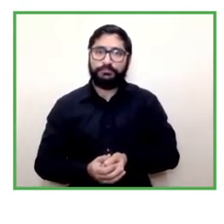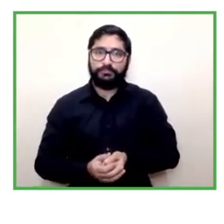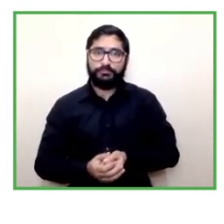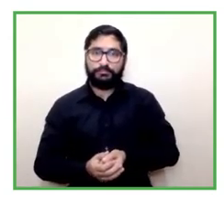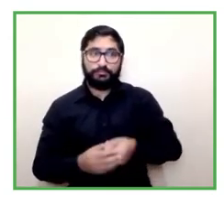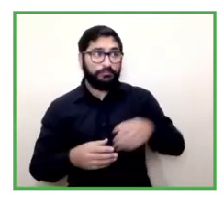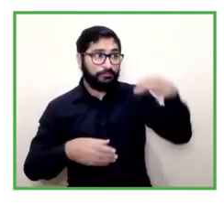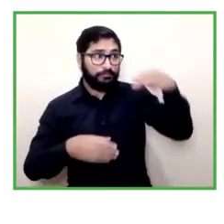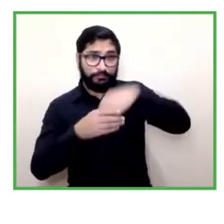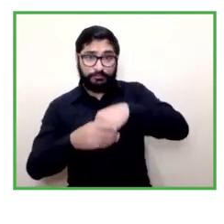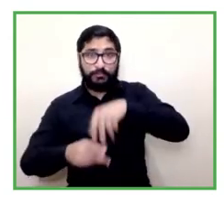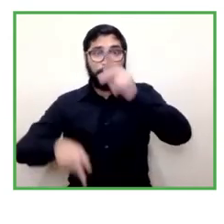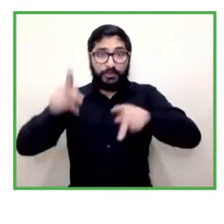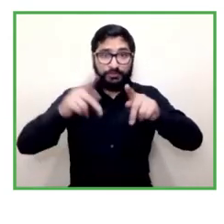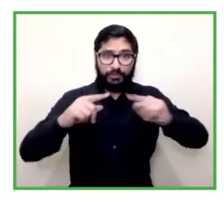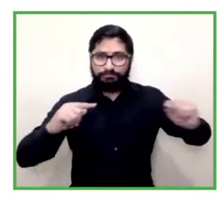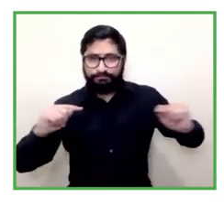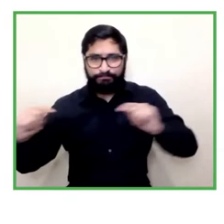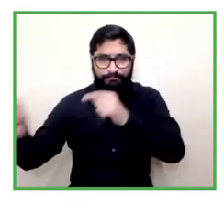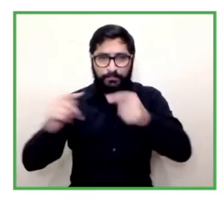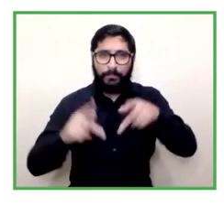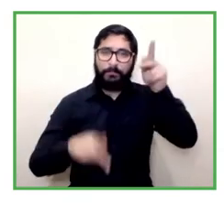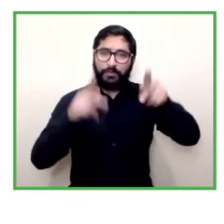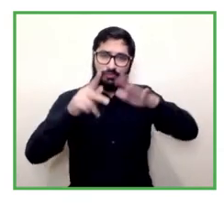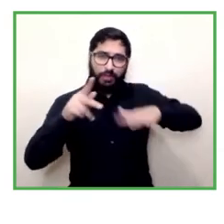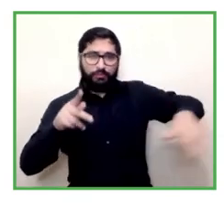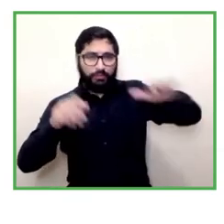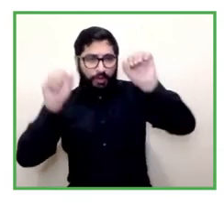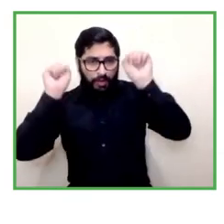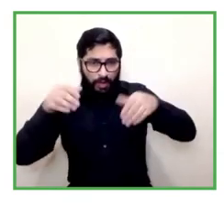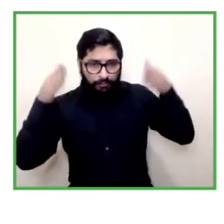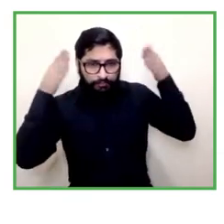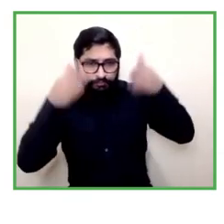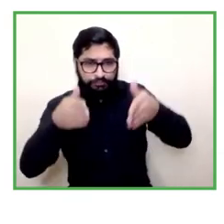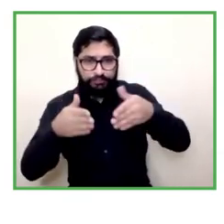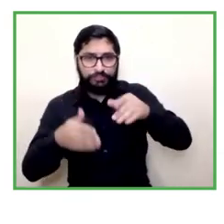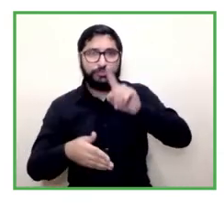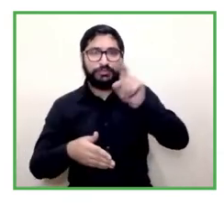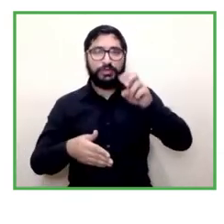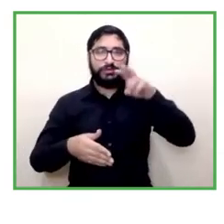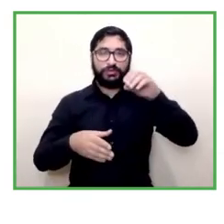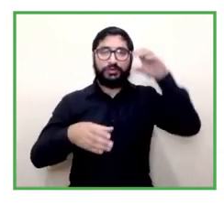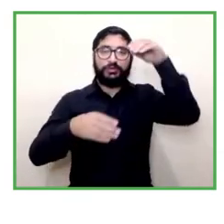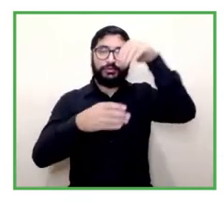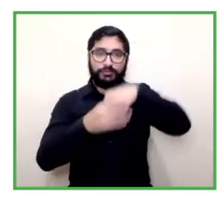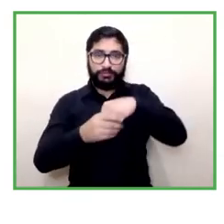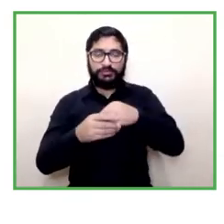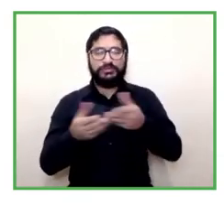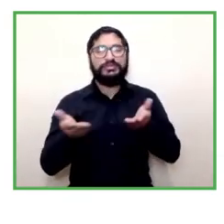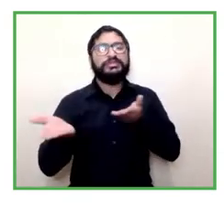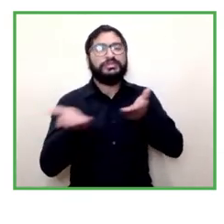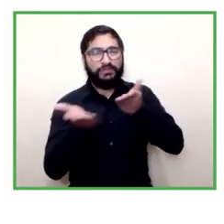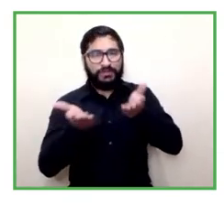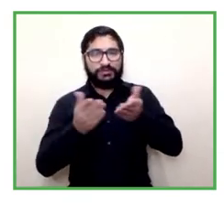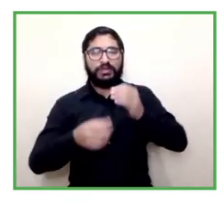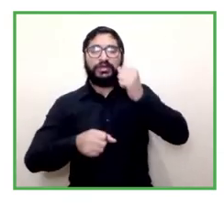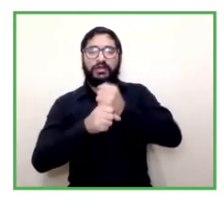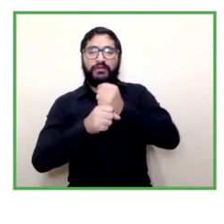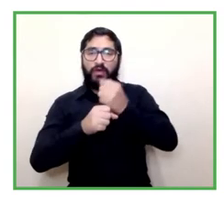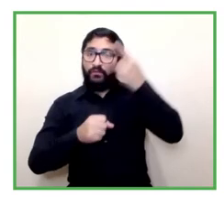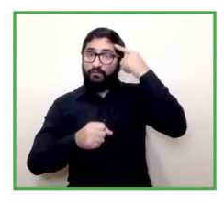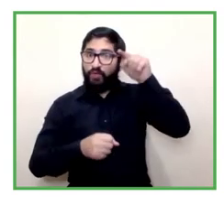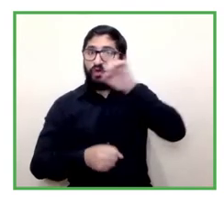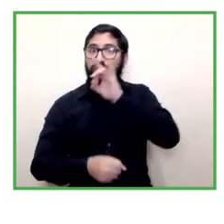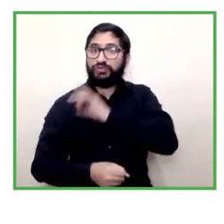participates in this panel and for those of you who are watching sense it is the great service that promotes